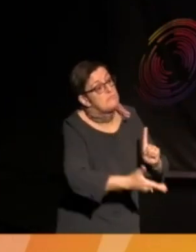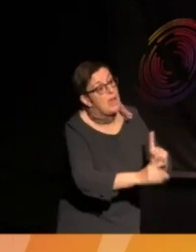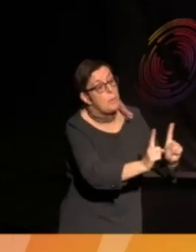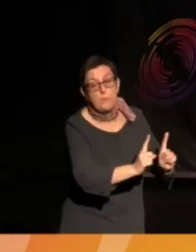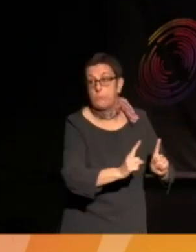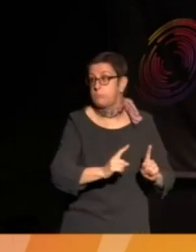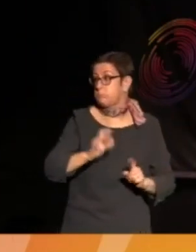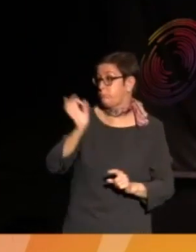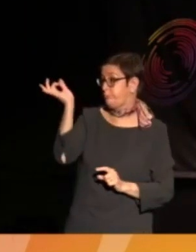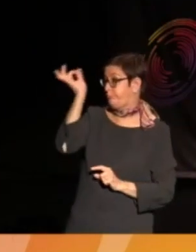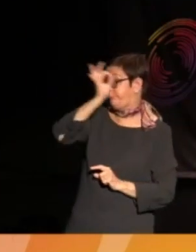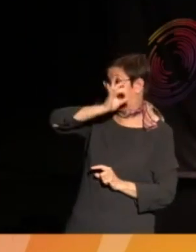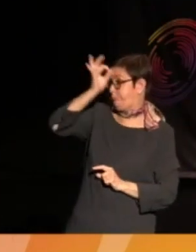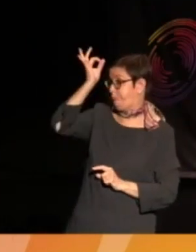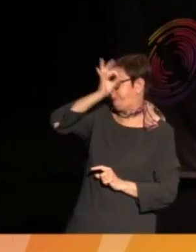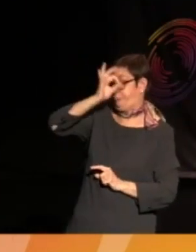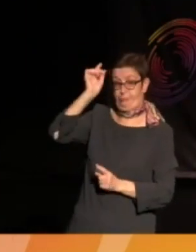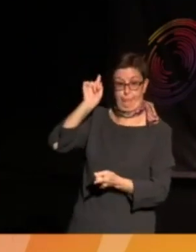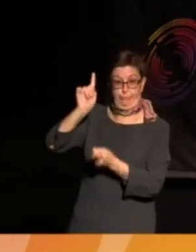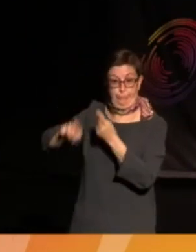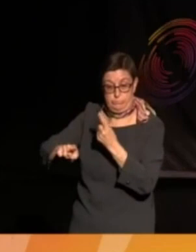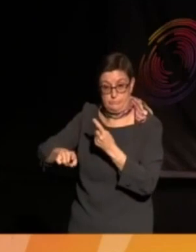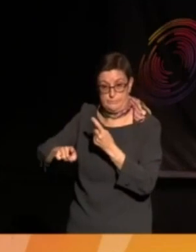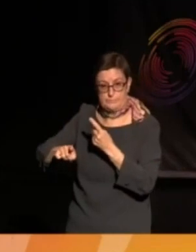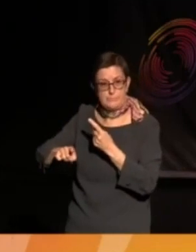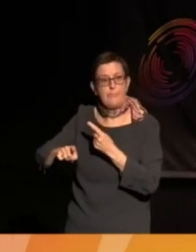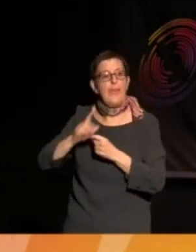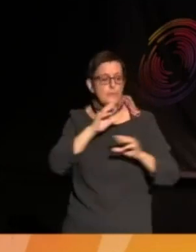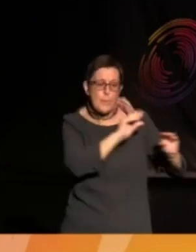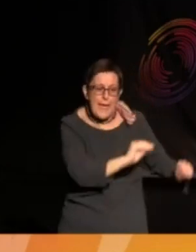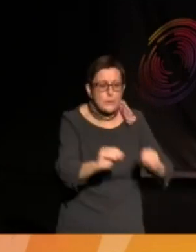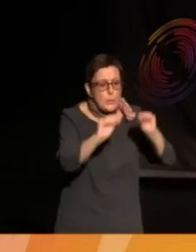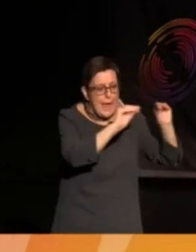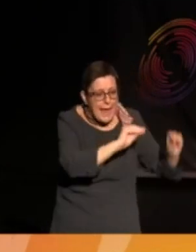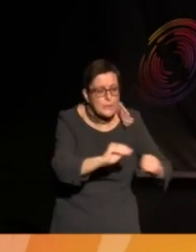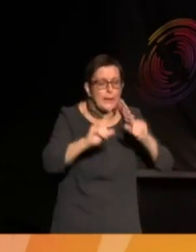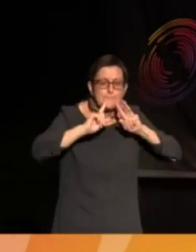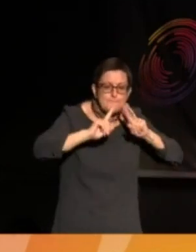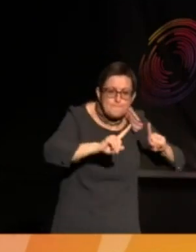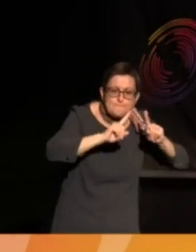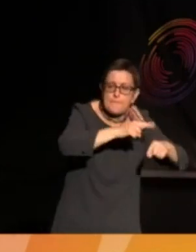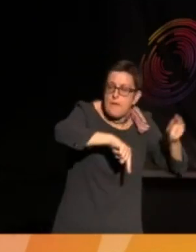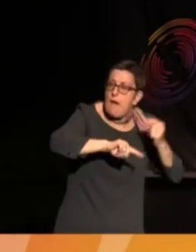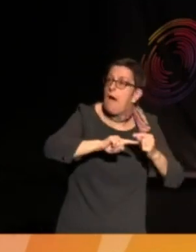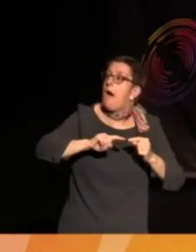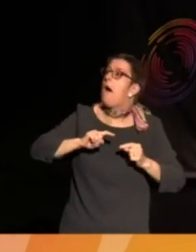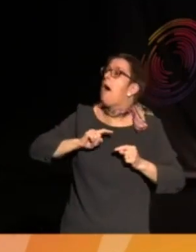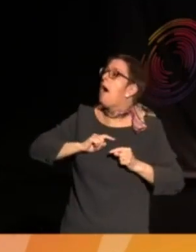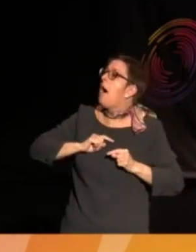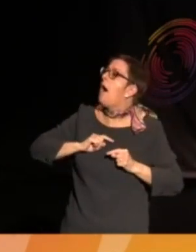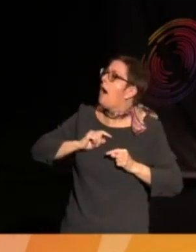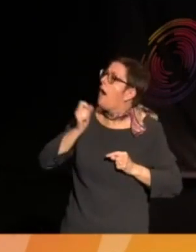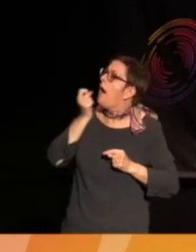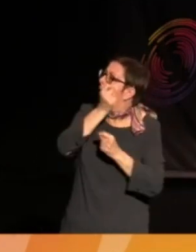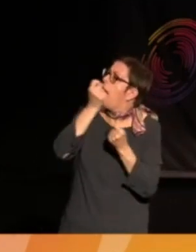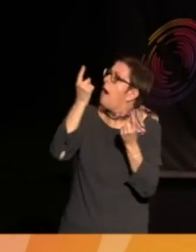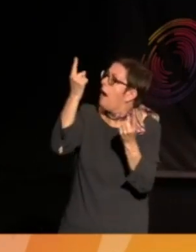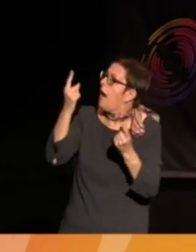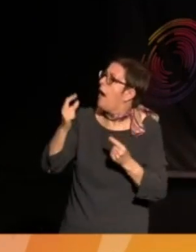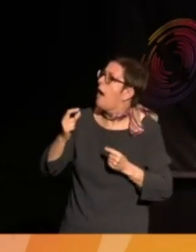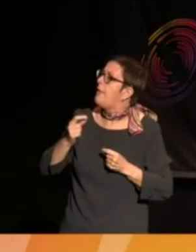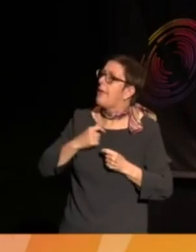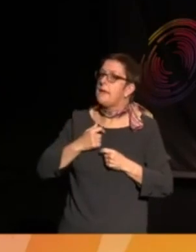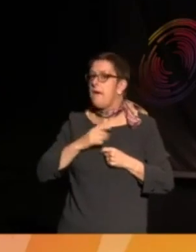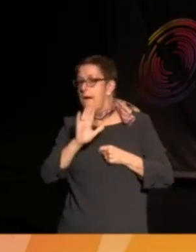them. So, having that education of what they are, then having a body where people could go and say, my human rights have been violated, how are you going to fix this?